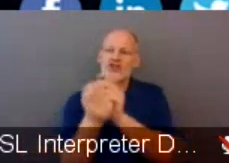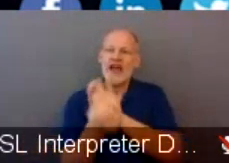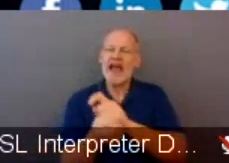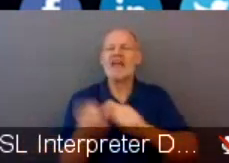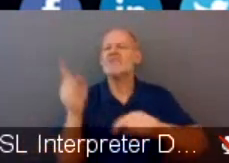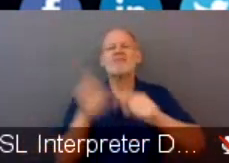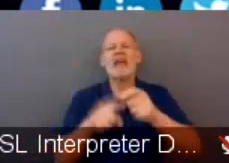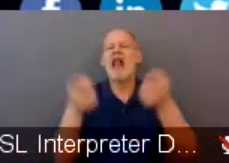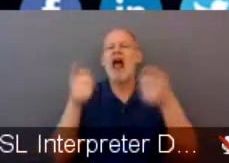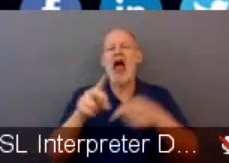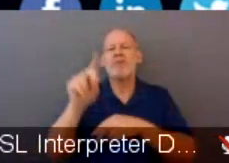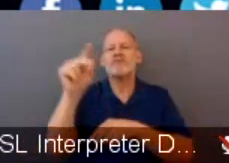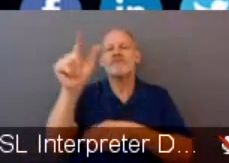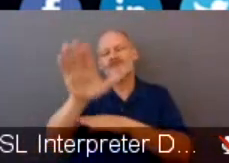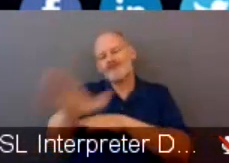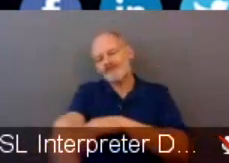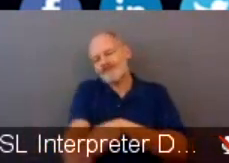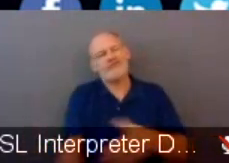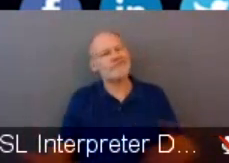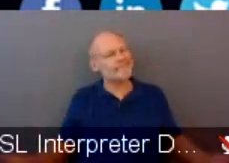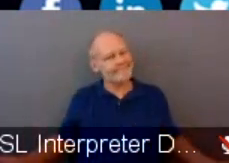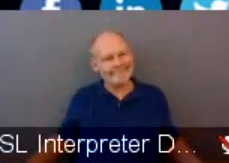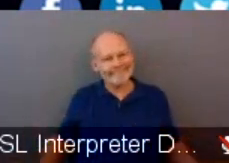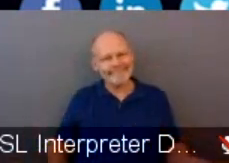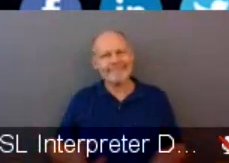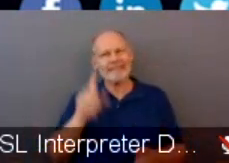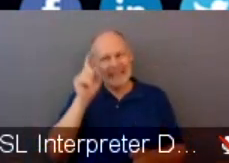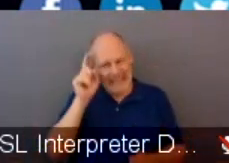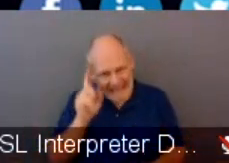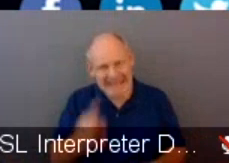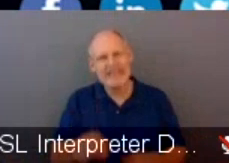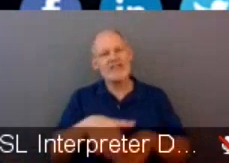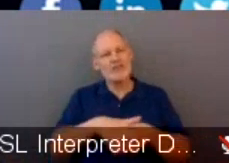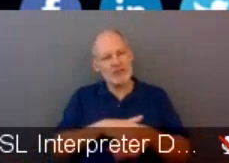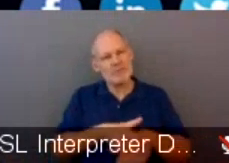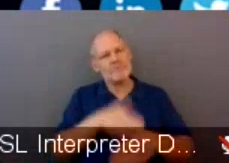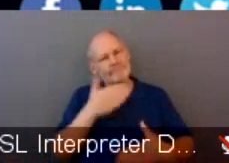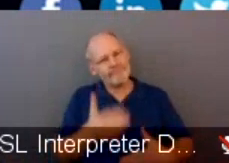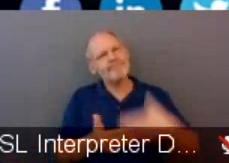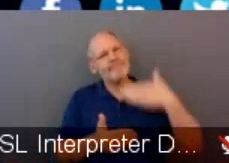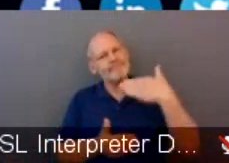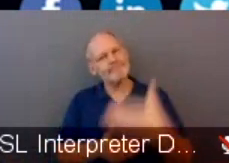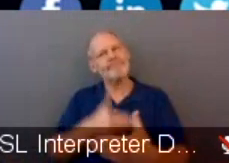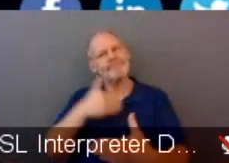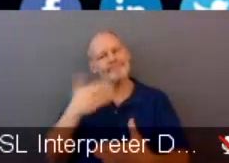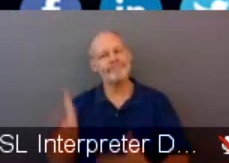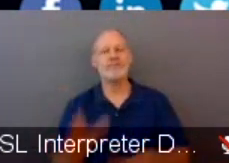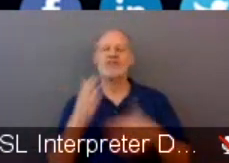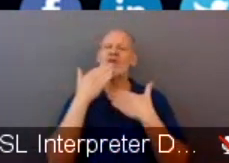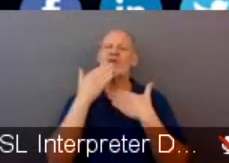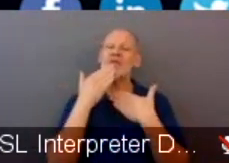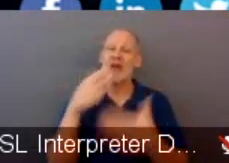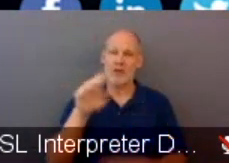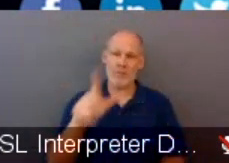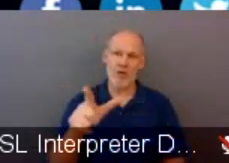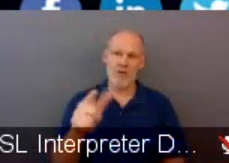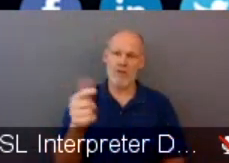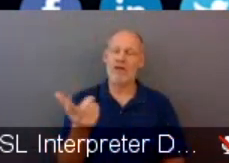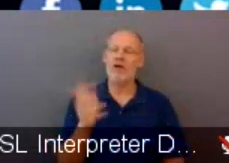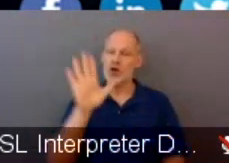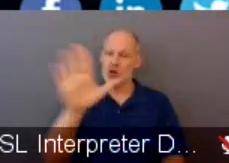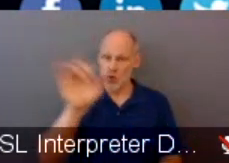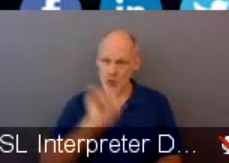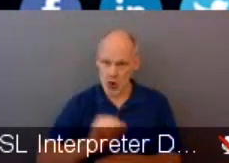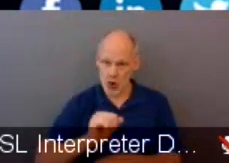but it's going to be something that's going to be necessary to be part of the culture and fabric of the Hutch as we move forward. And I want to thank you for everything you've done